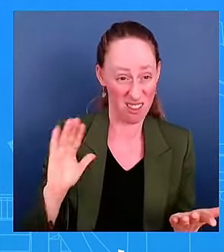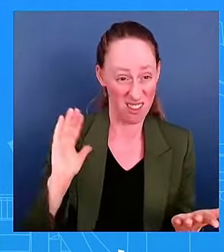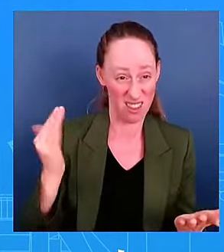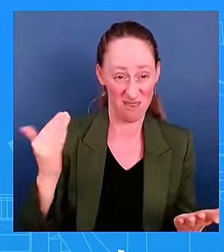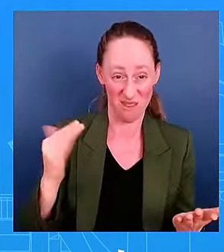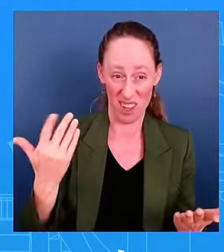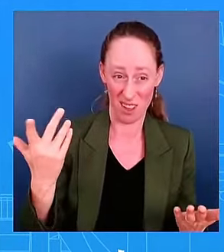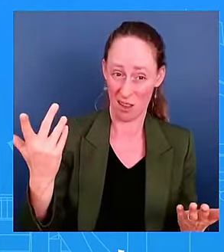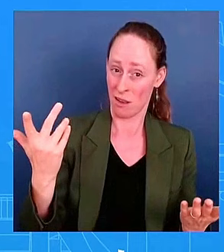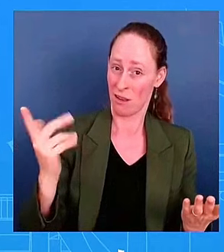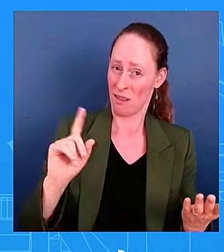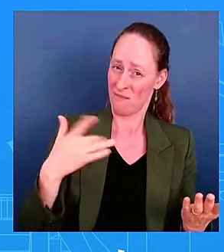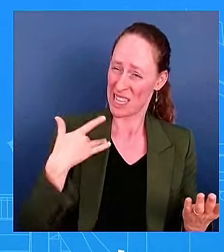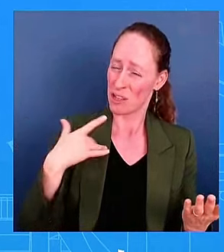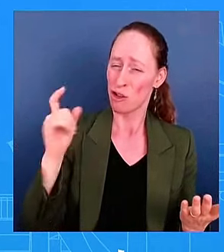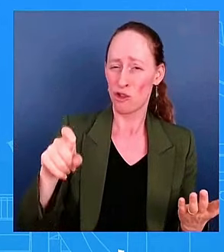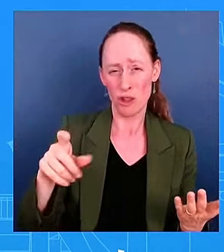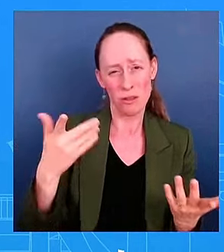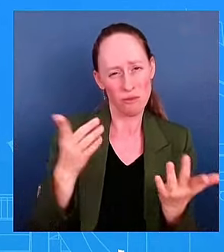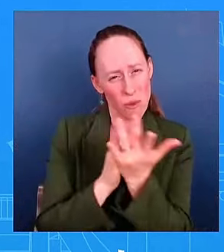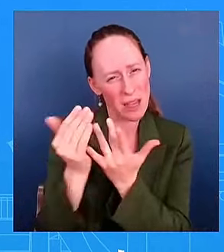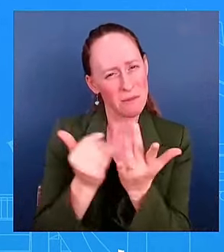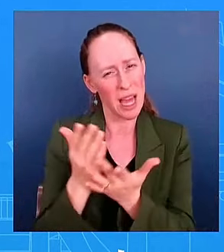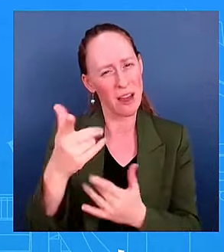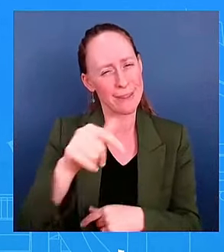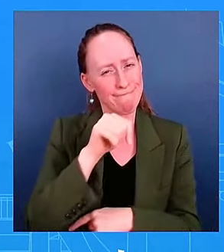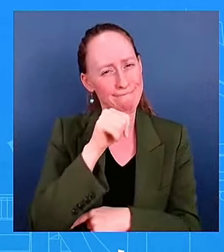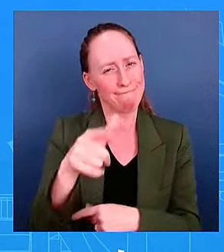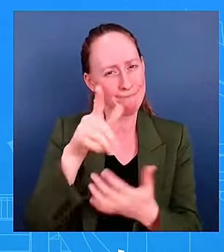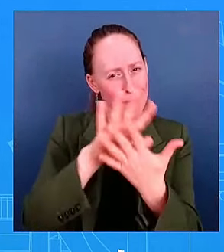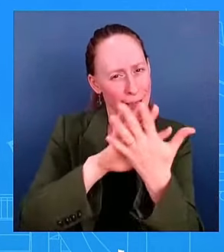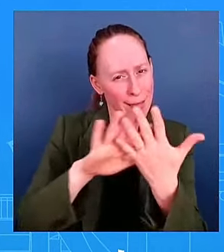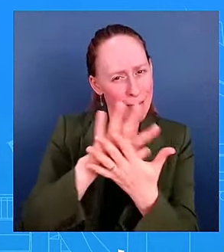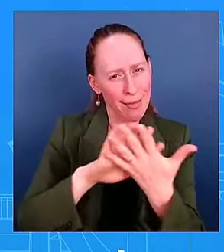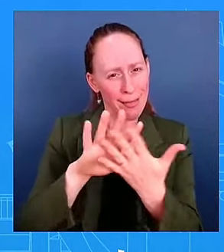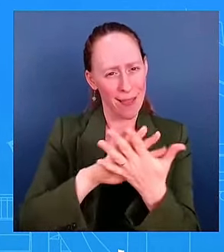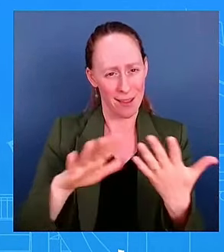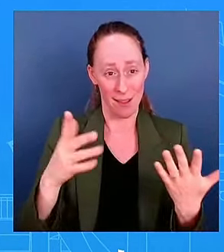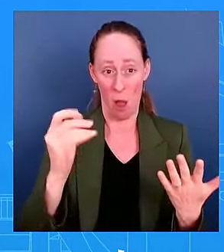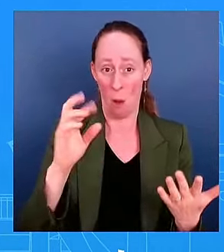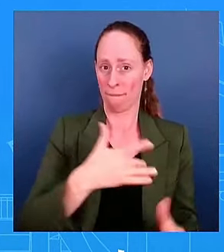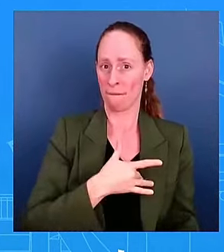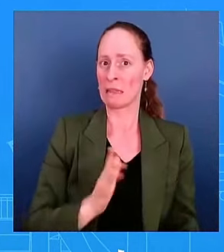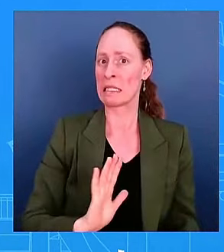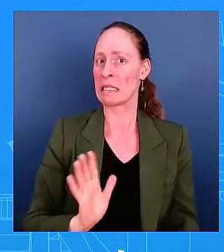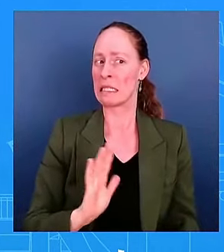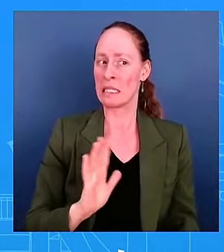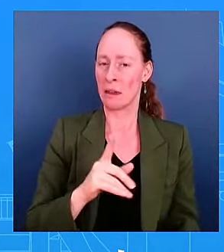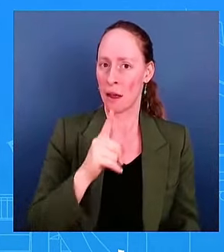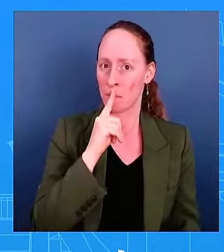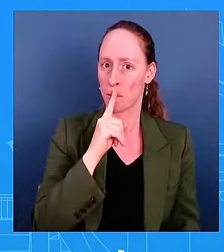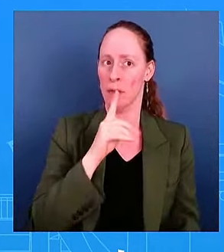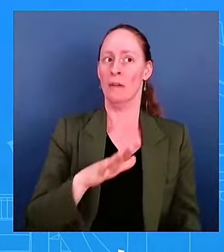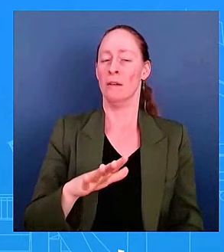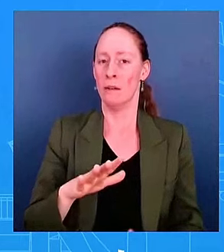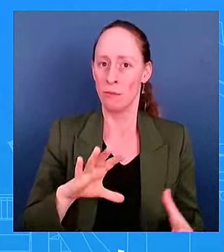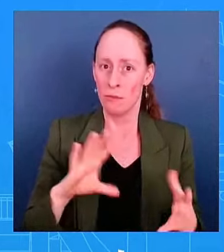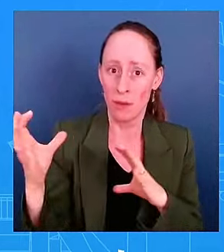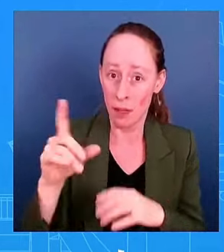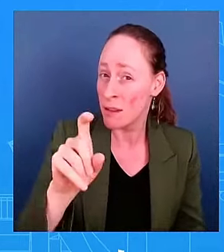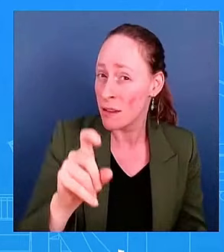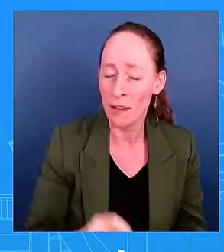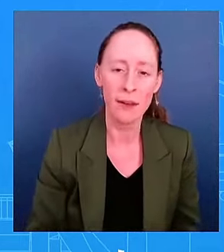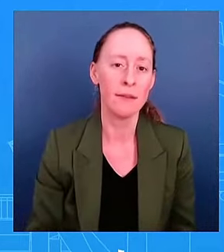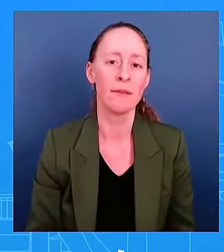So I would say, MJ, to your question, that what we have released over the past three years, every year since he's been in office,